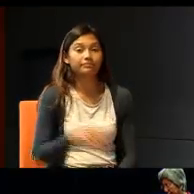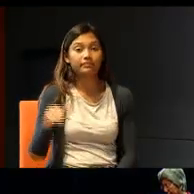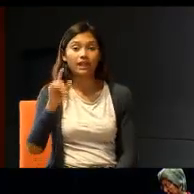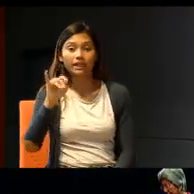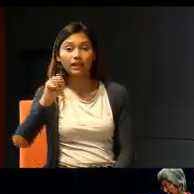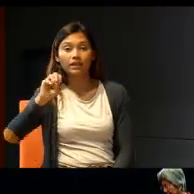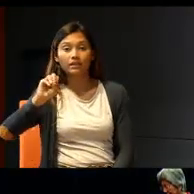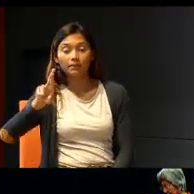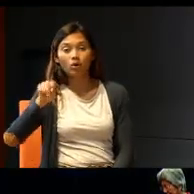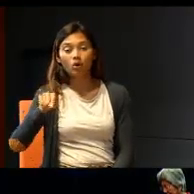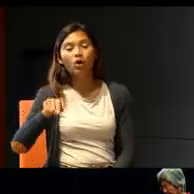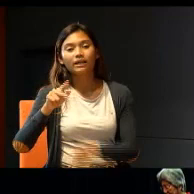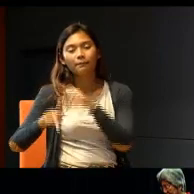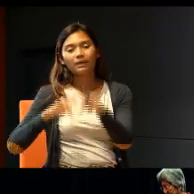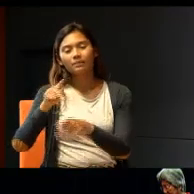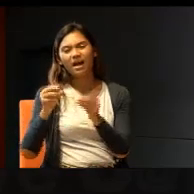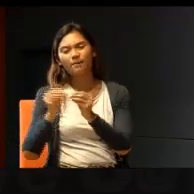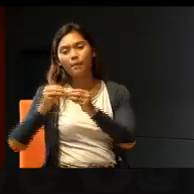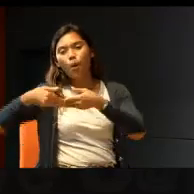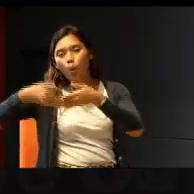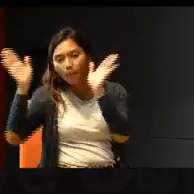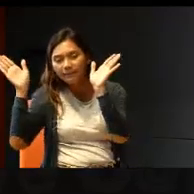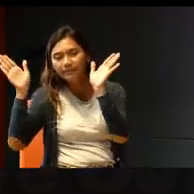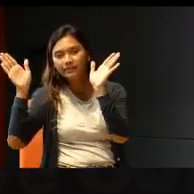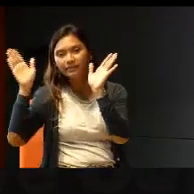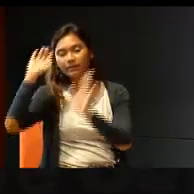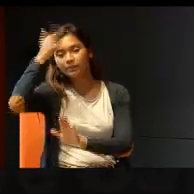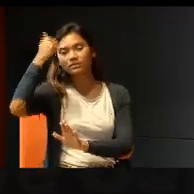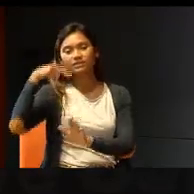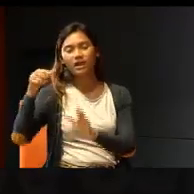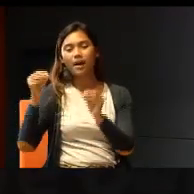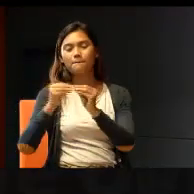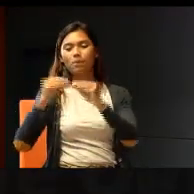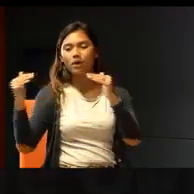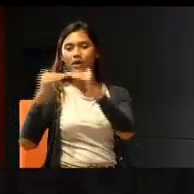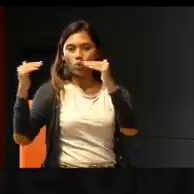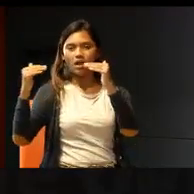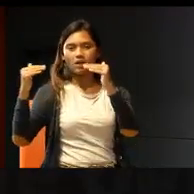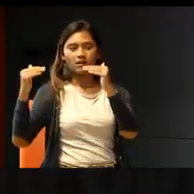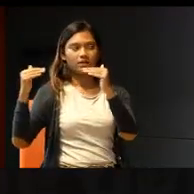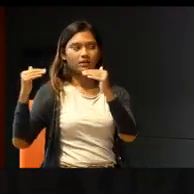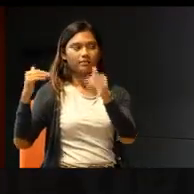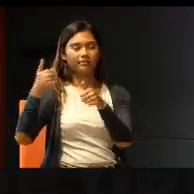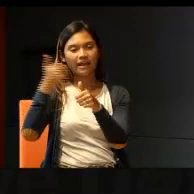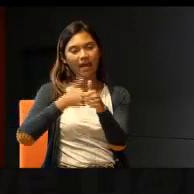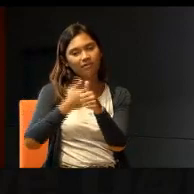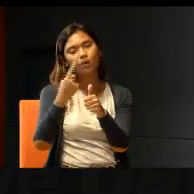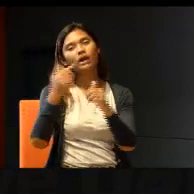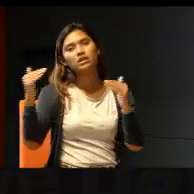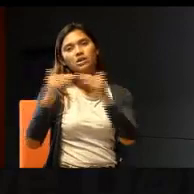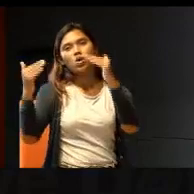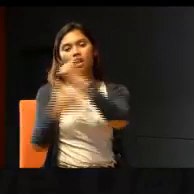the people there tend to be more open, because they are more equal in the sense that everyone is equally poor.